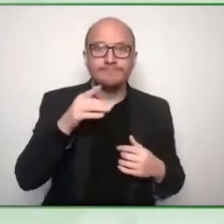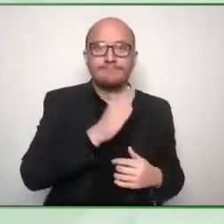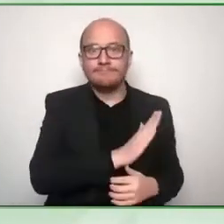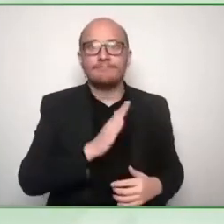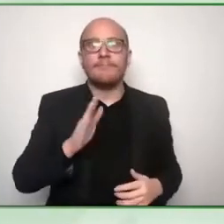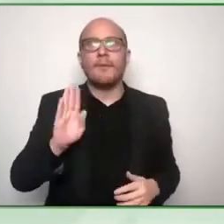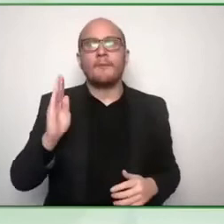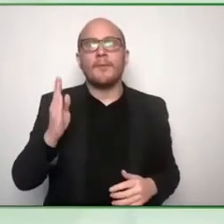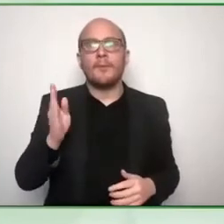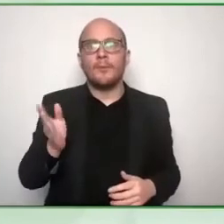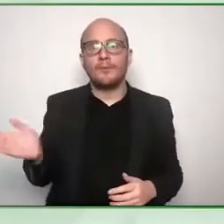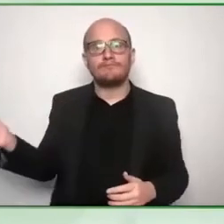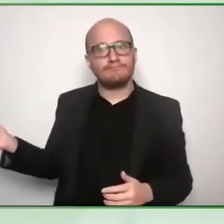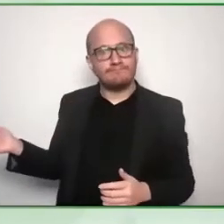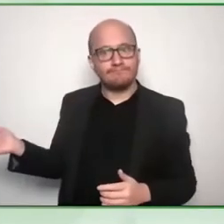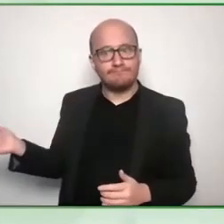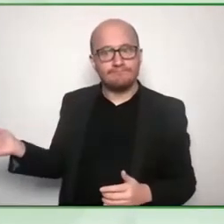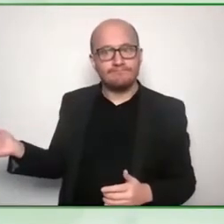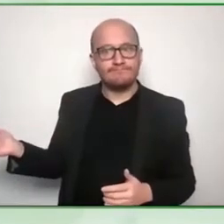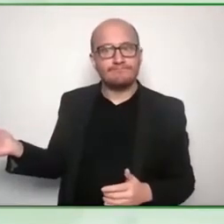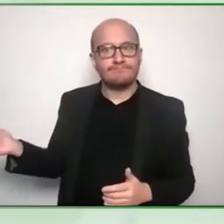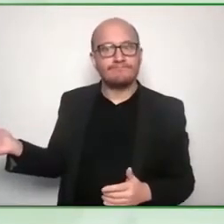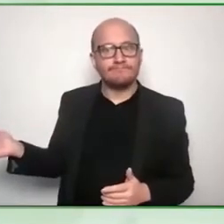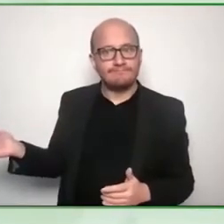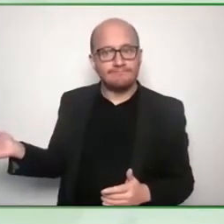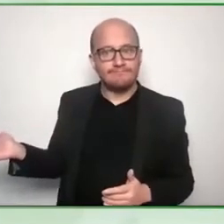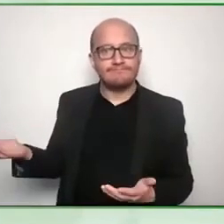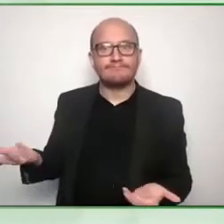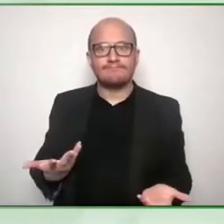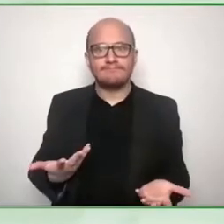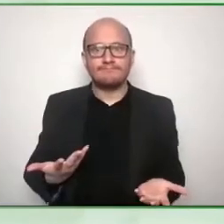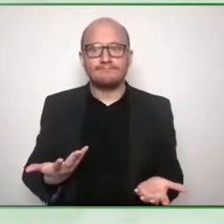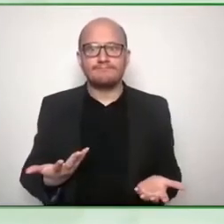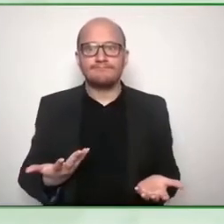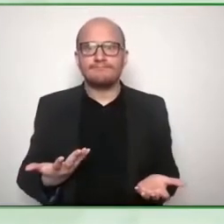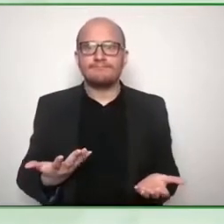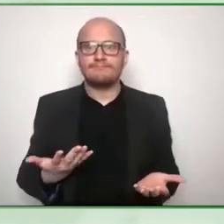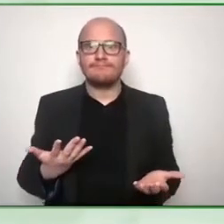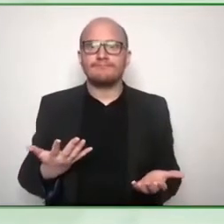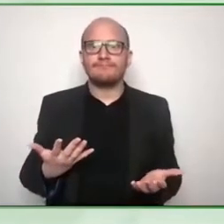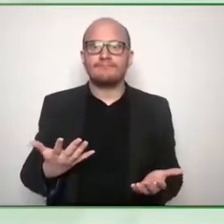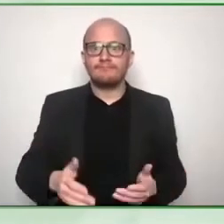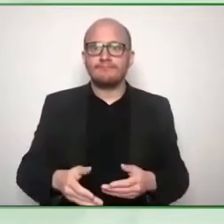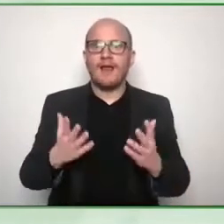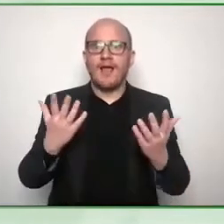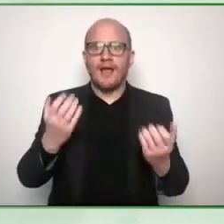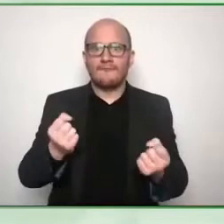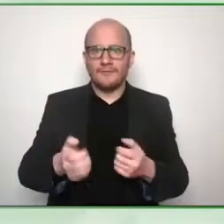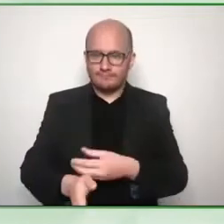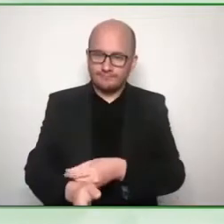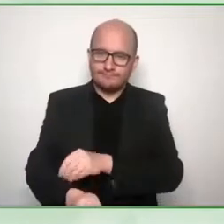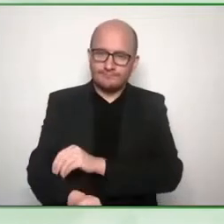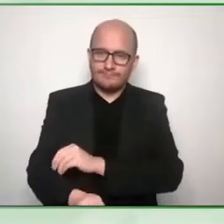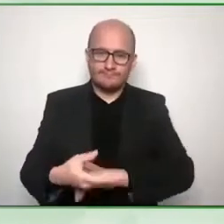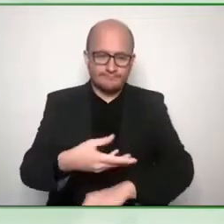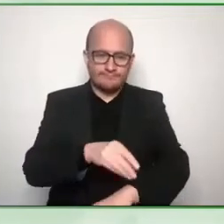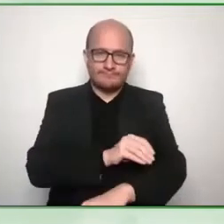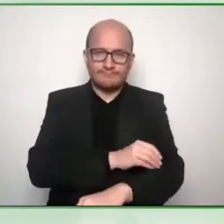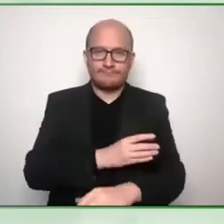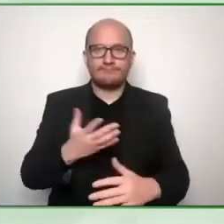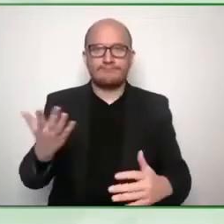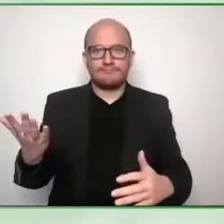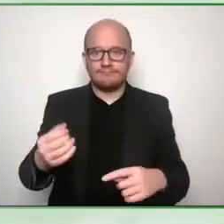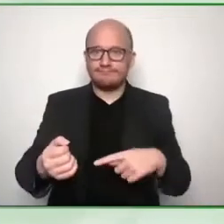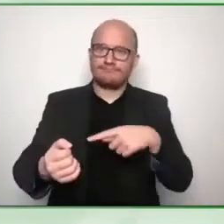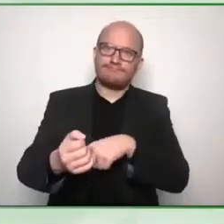and my dress shirt is rolled up because i have a cast on my right hand due to a recent hand